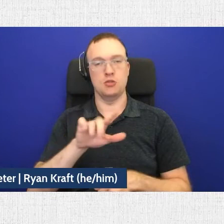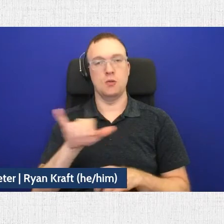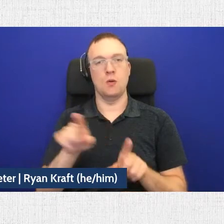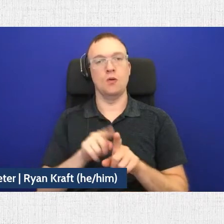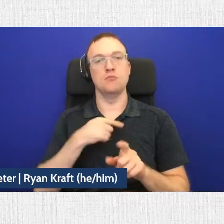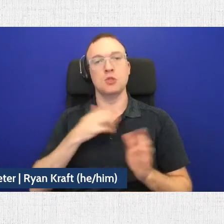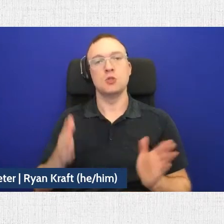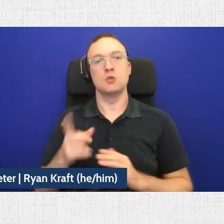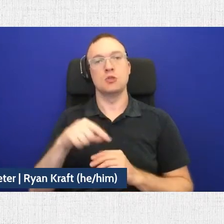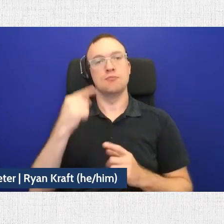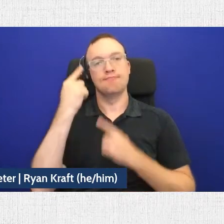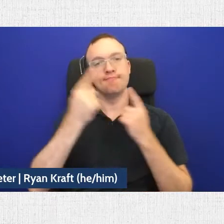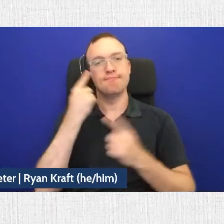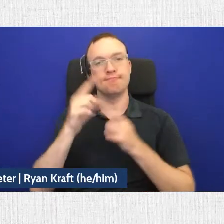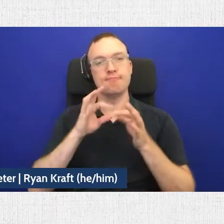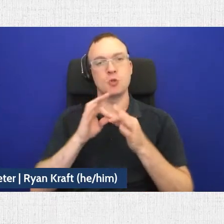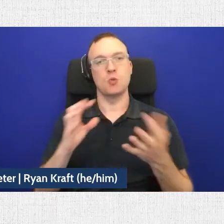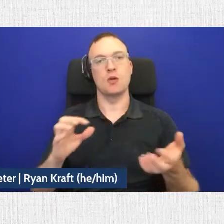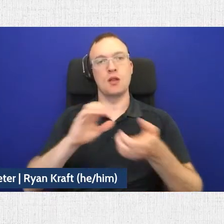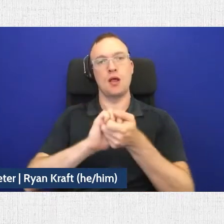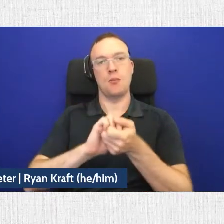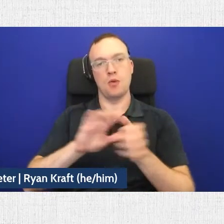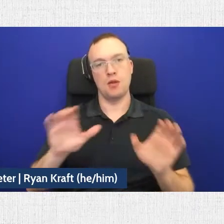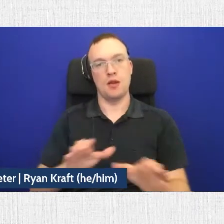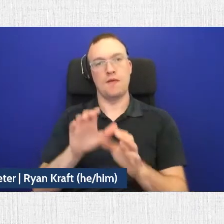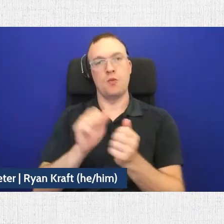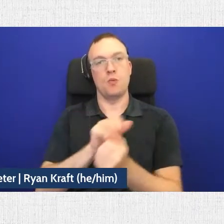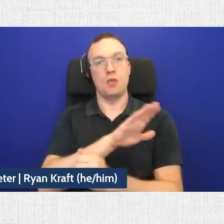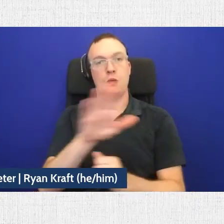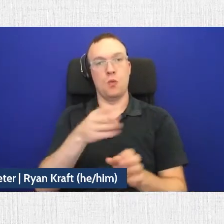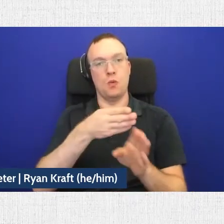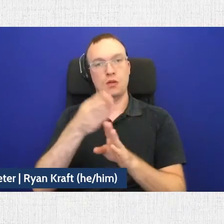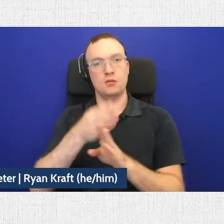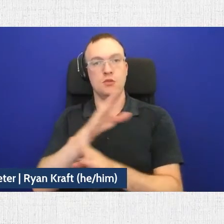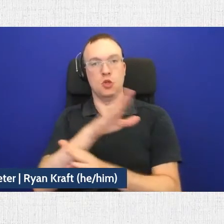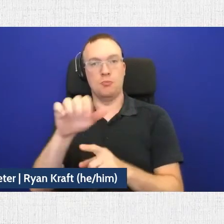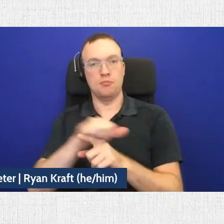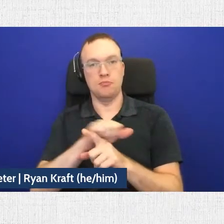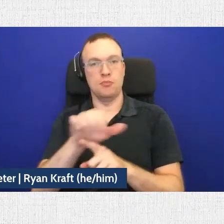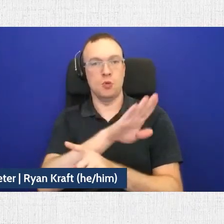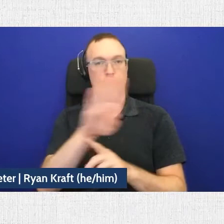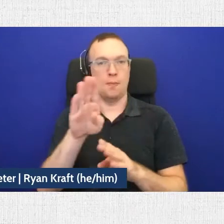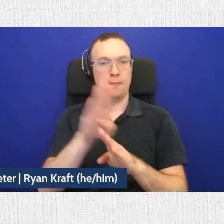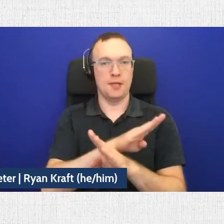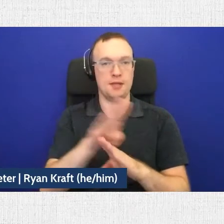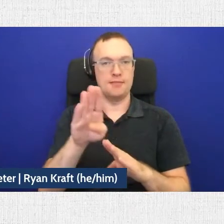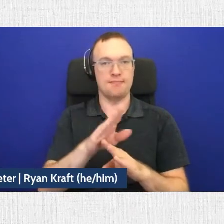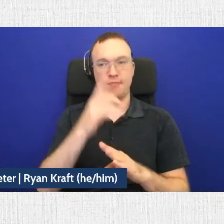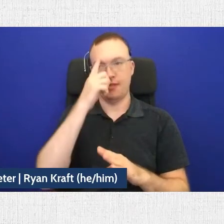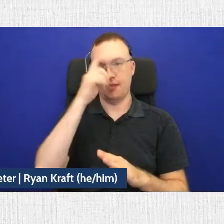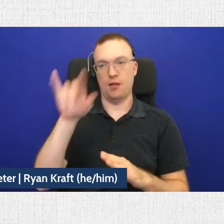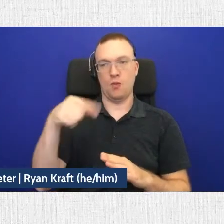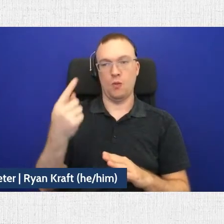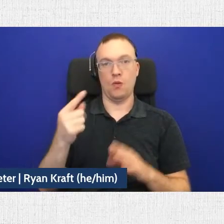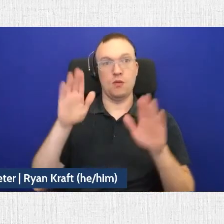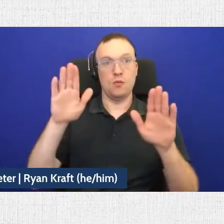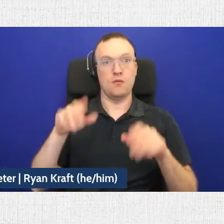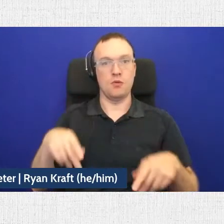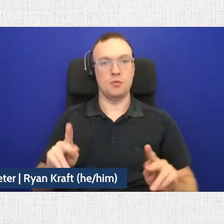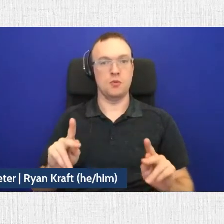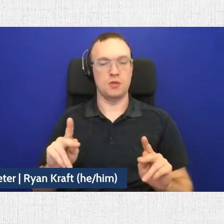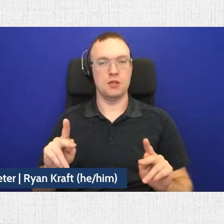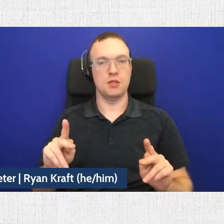everyone to really think about the collaborative efforts in your own industries, in your own practices, in your own businesses, because I think this is just a fantastic opportunity